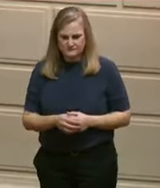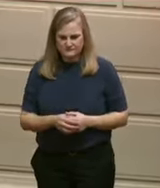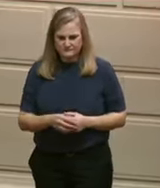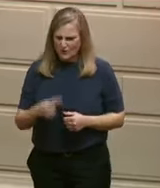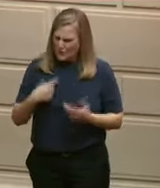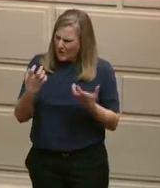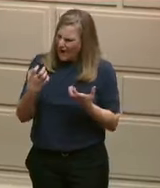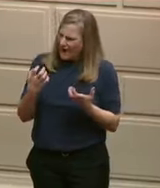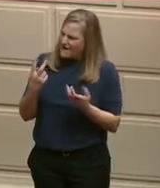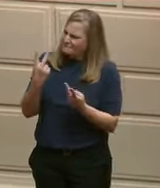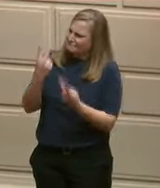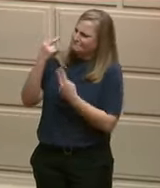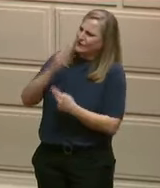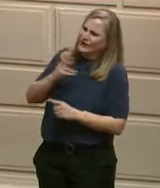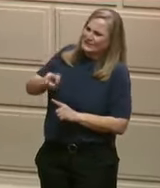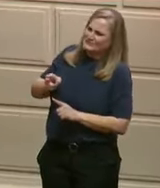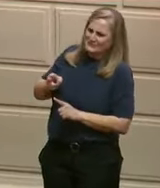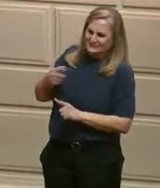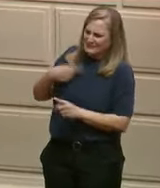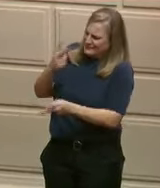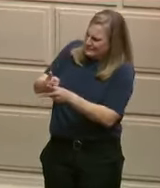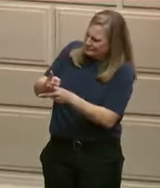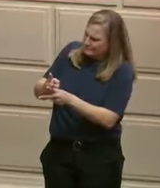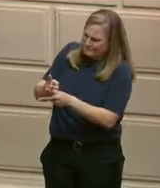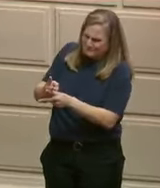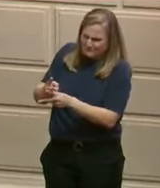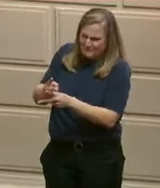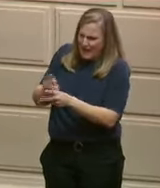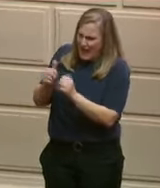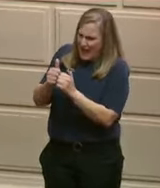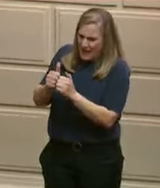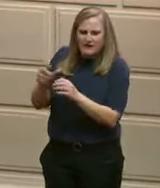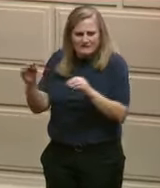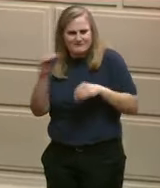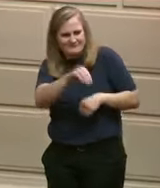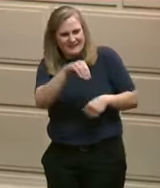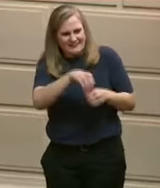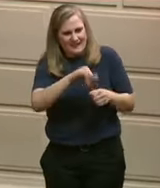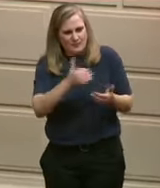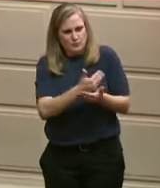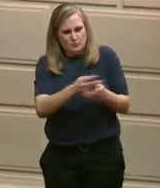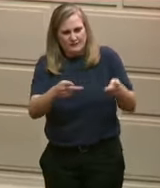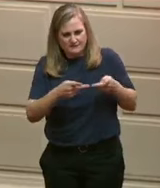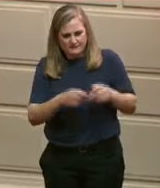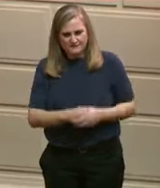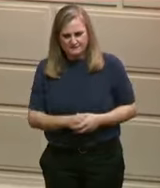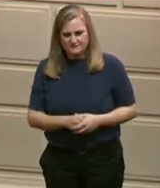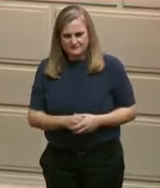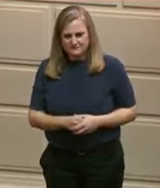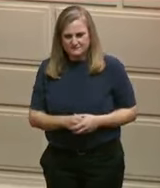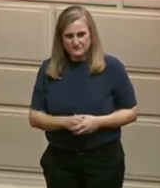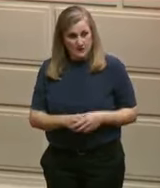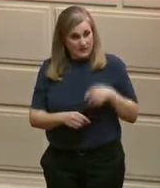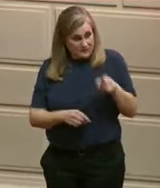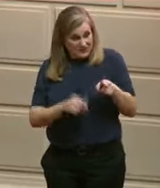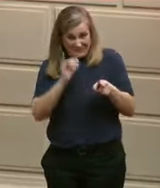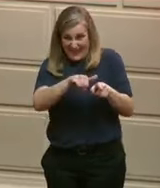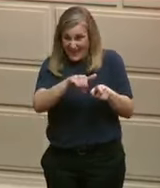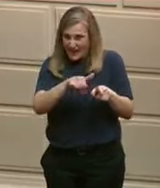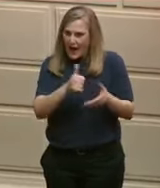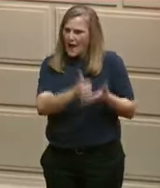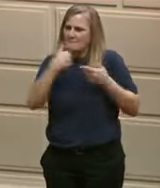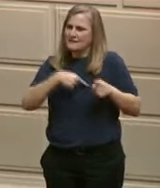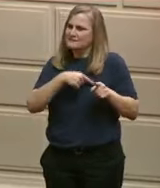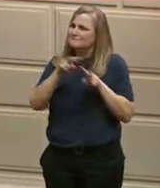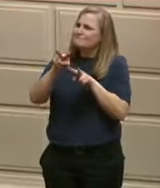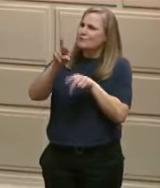to document what Rhode Island's future holds, which is bright. And speaking of taking pride in our beautiful state,